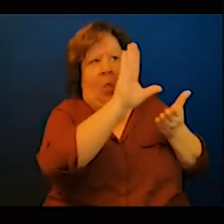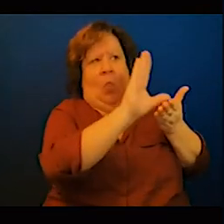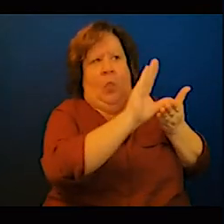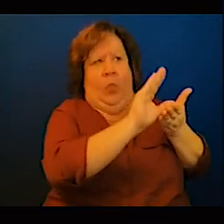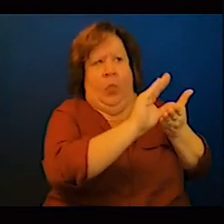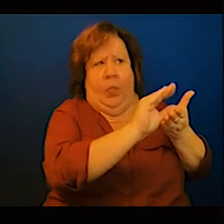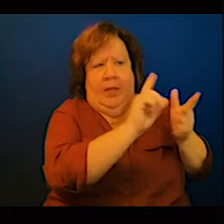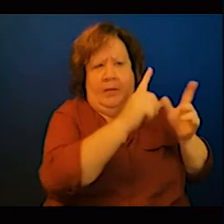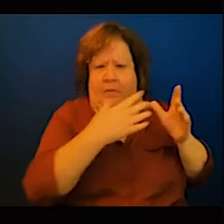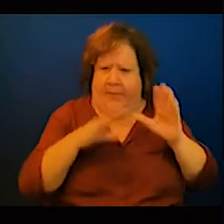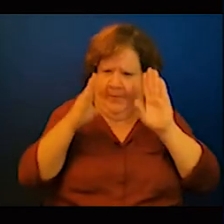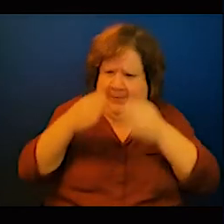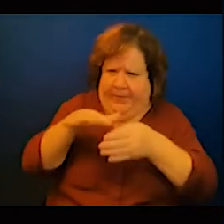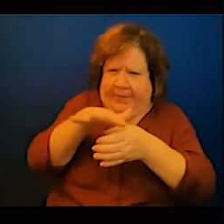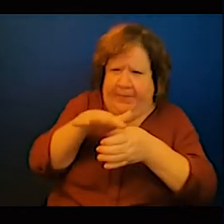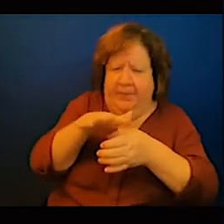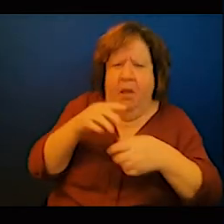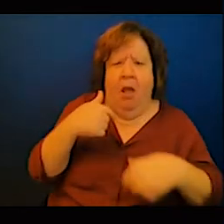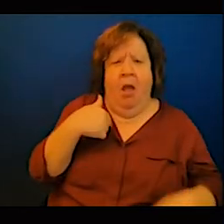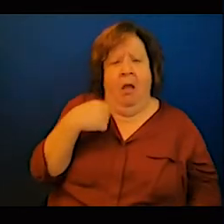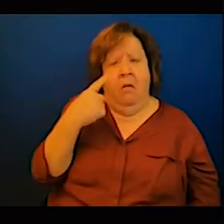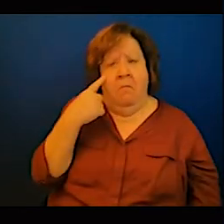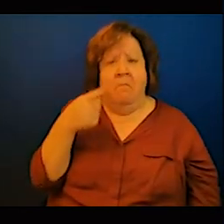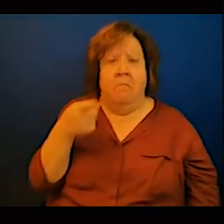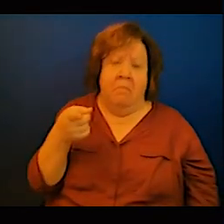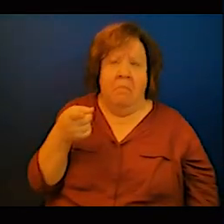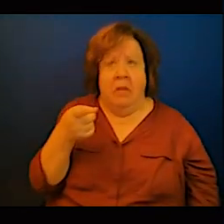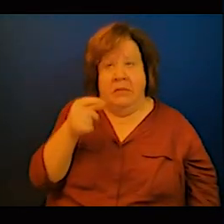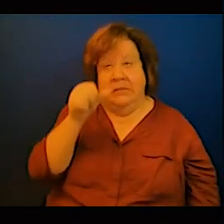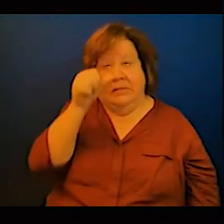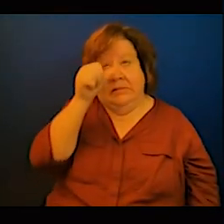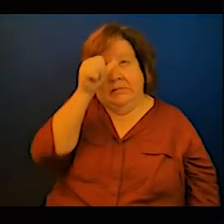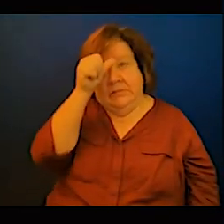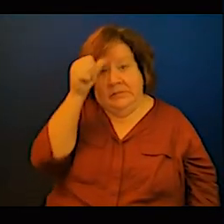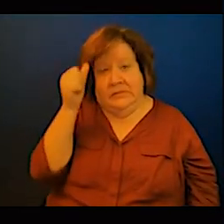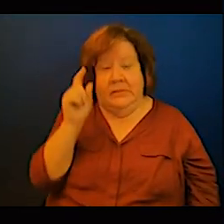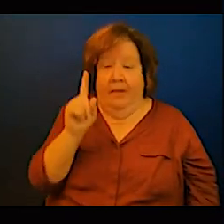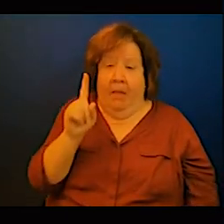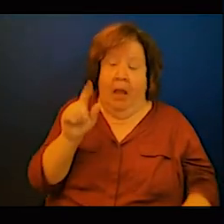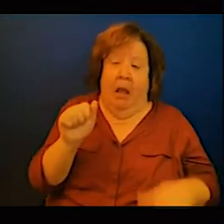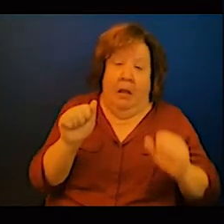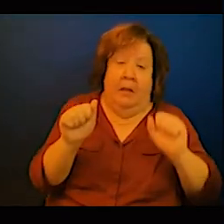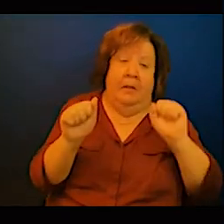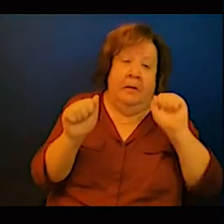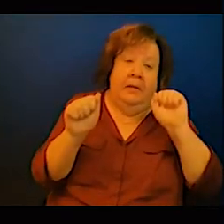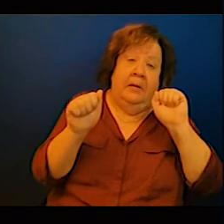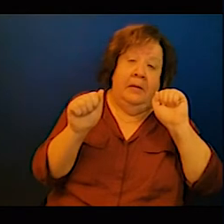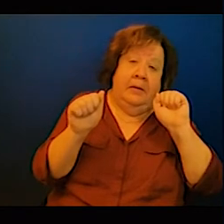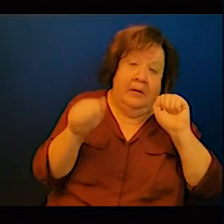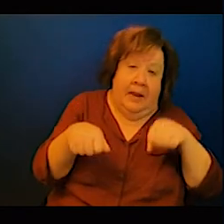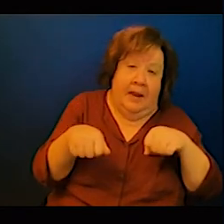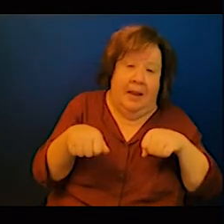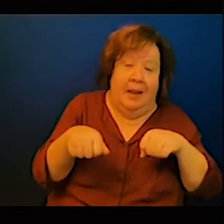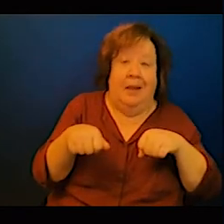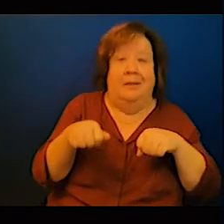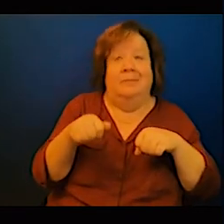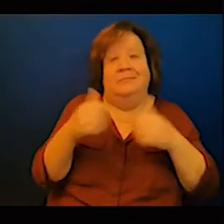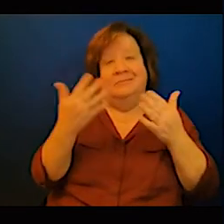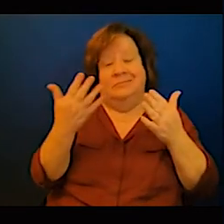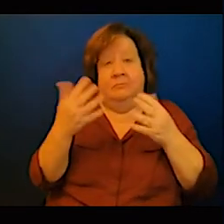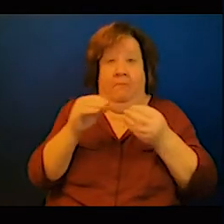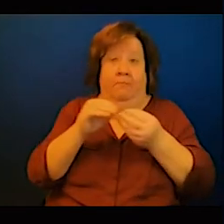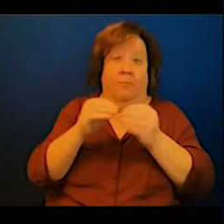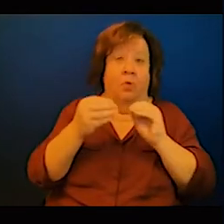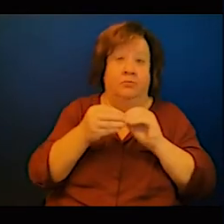because you will be importing machineries and capital goods and